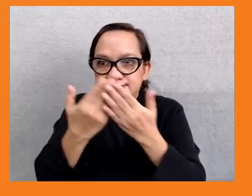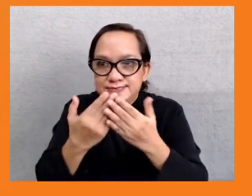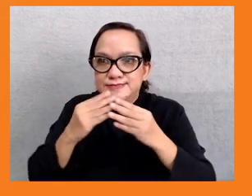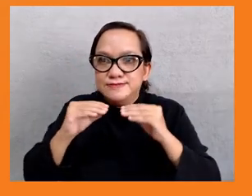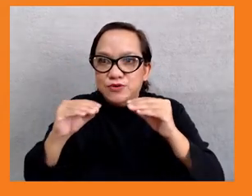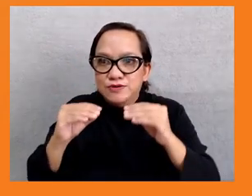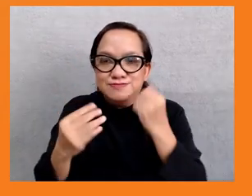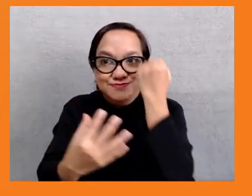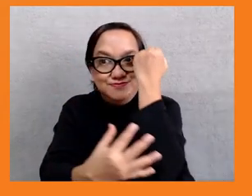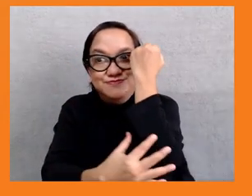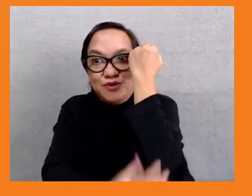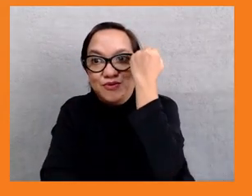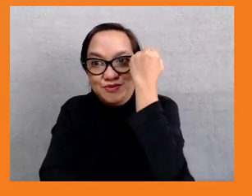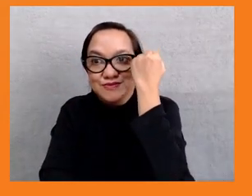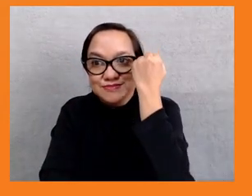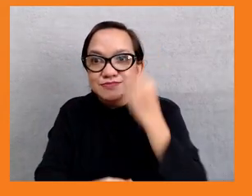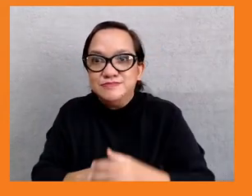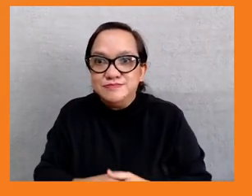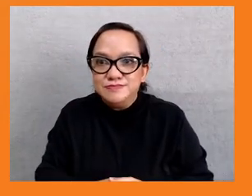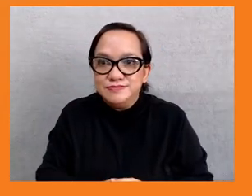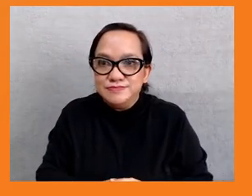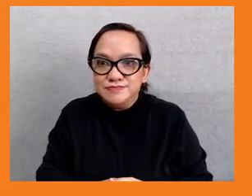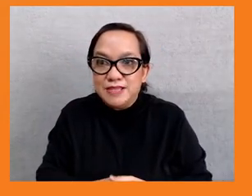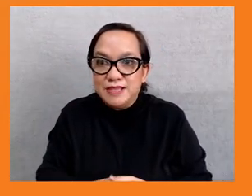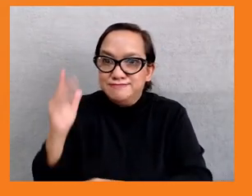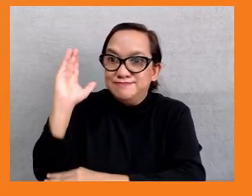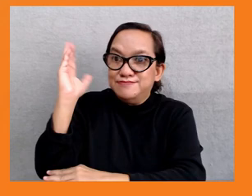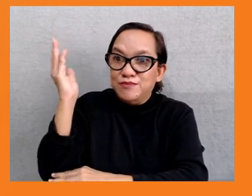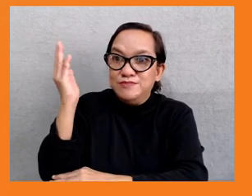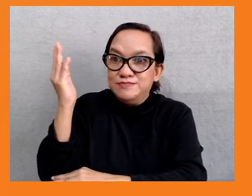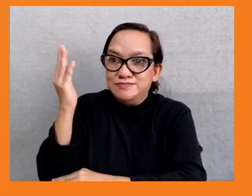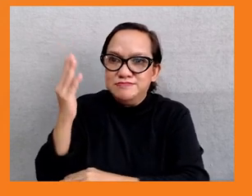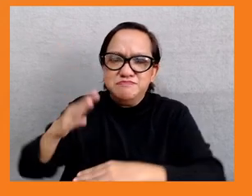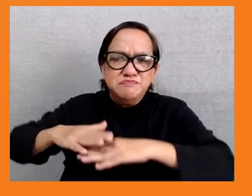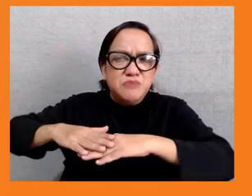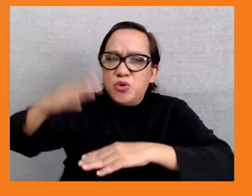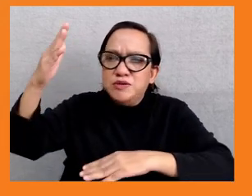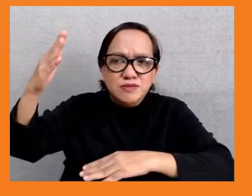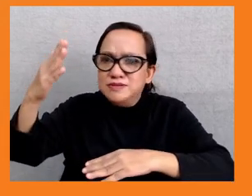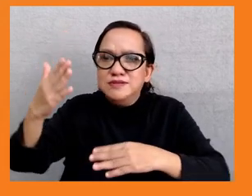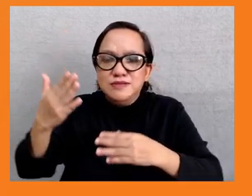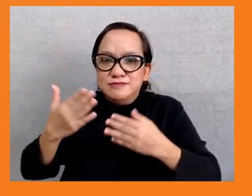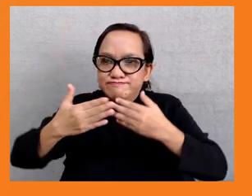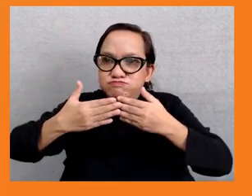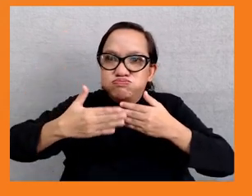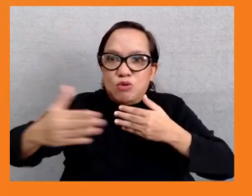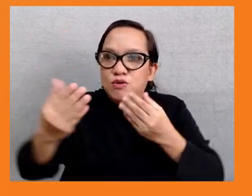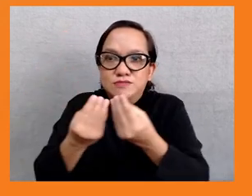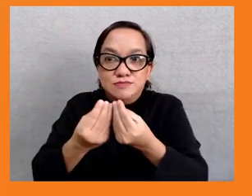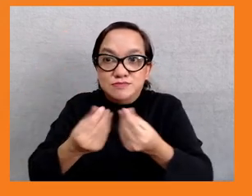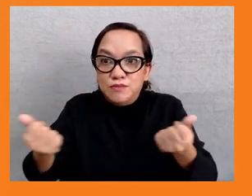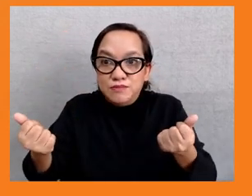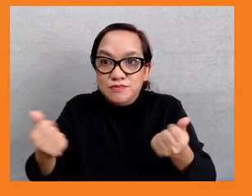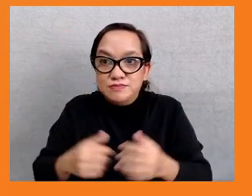quite extensively on longer term solutions. The next question is in this discussion on inequality